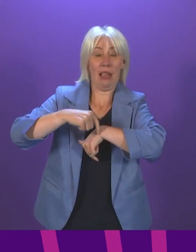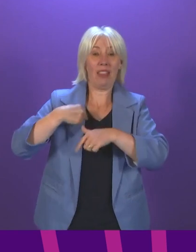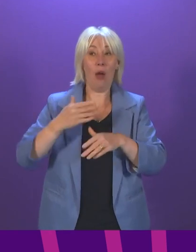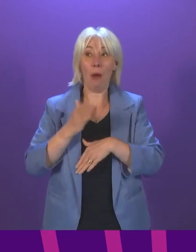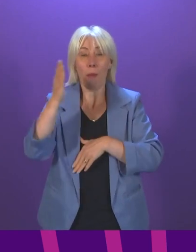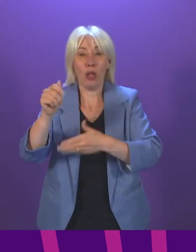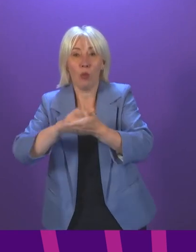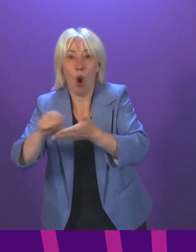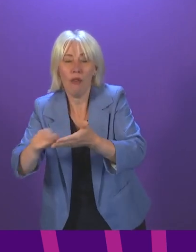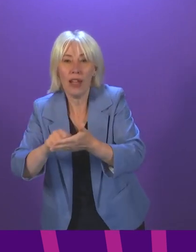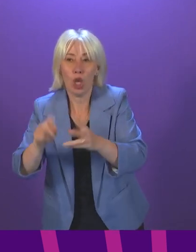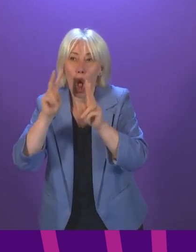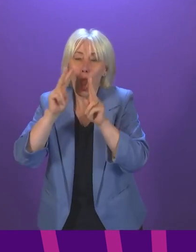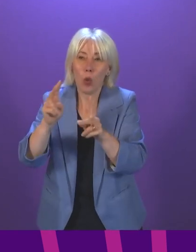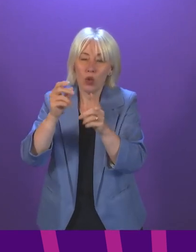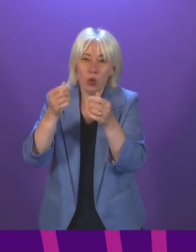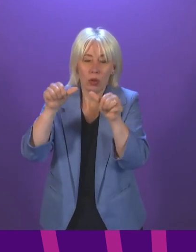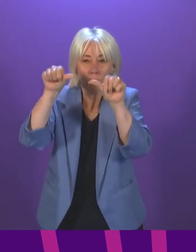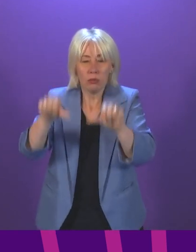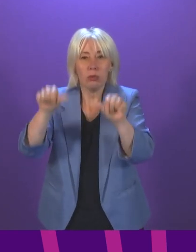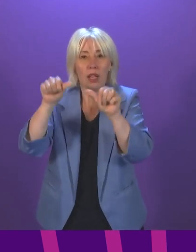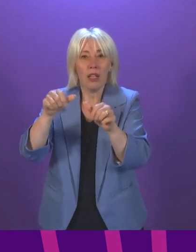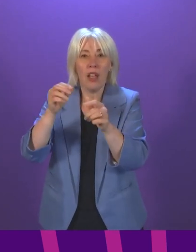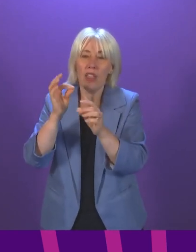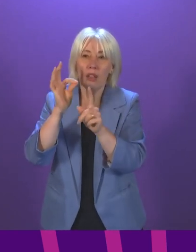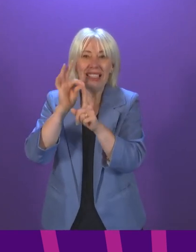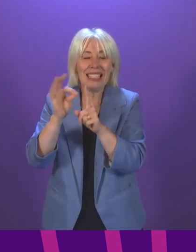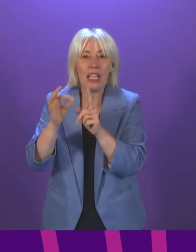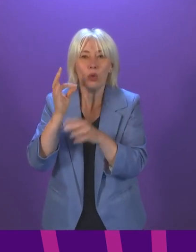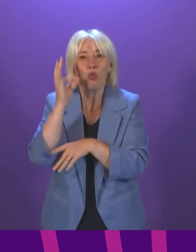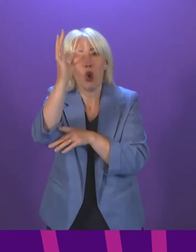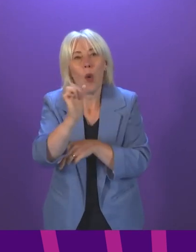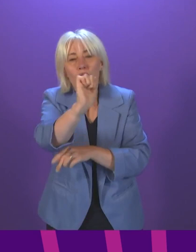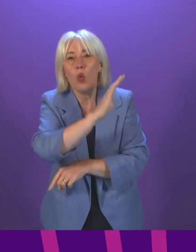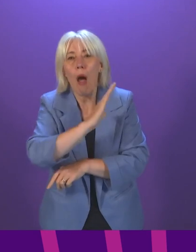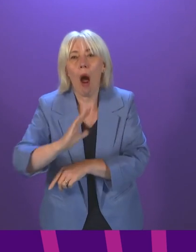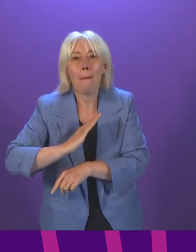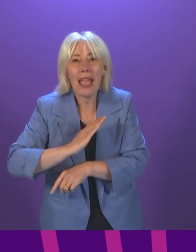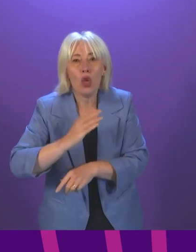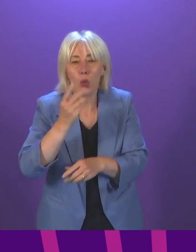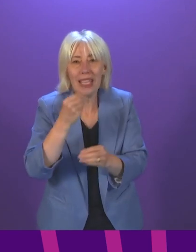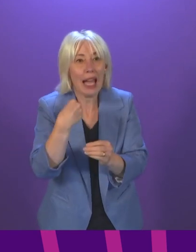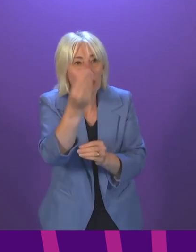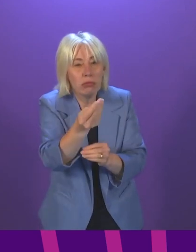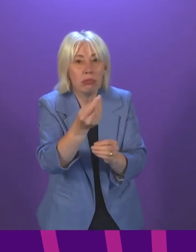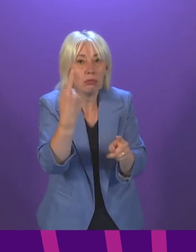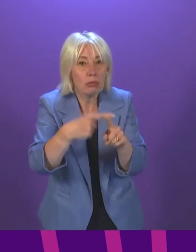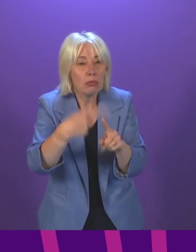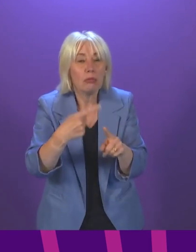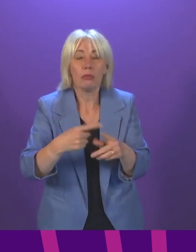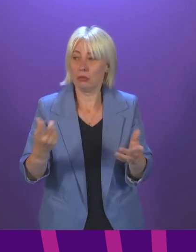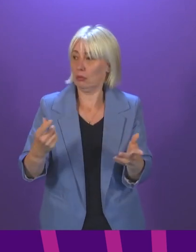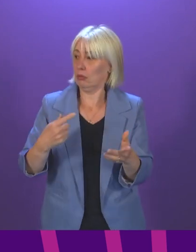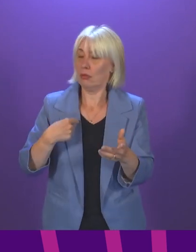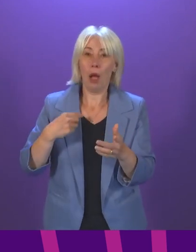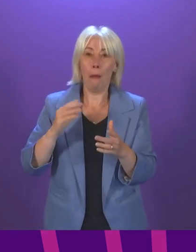finalise the detail of the request for military assistance so that we can submit that as quickly as possible. We will be going back